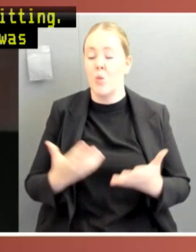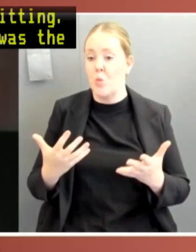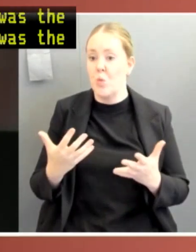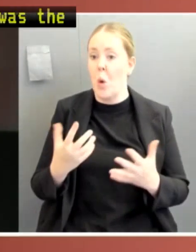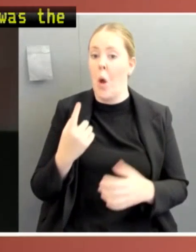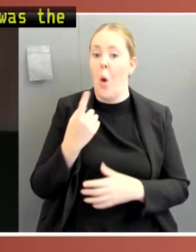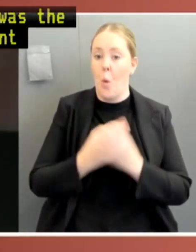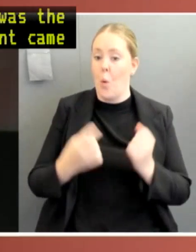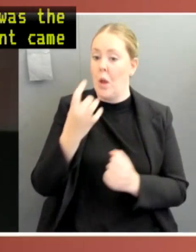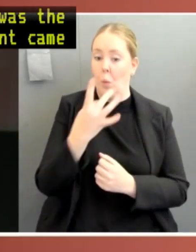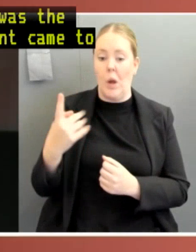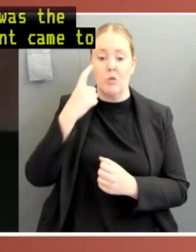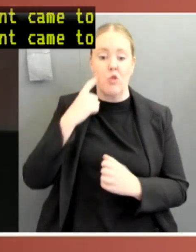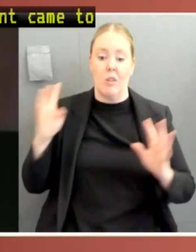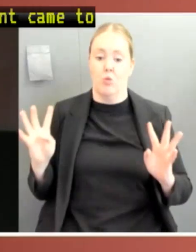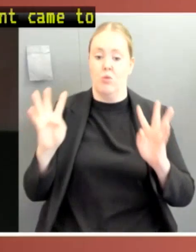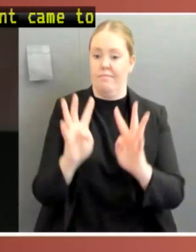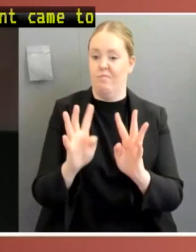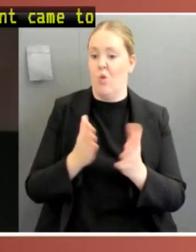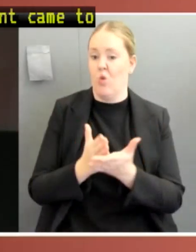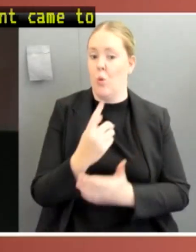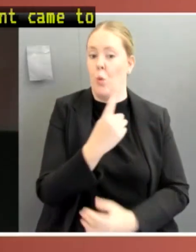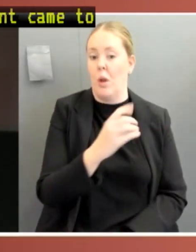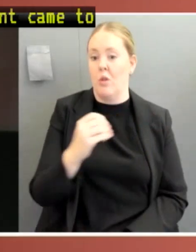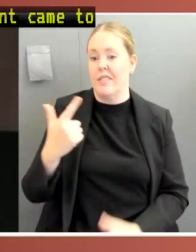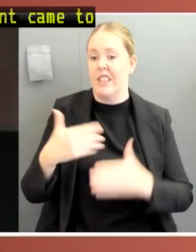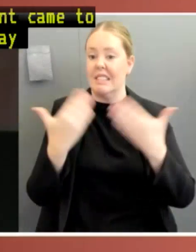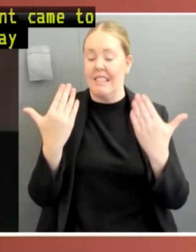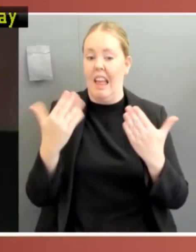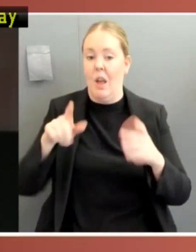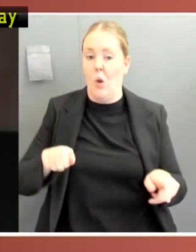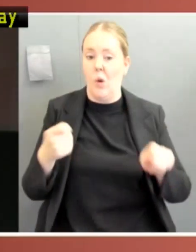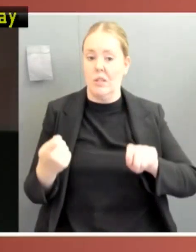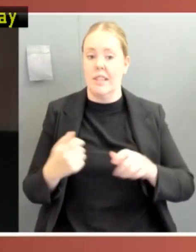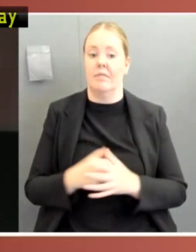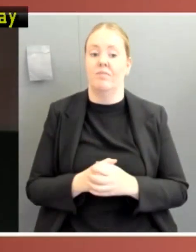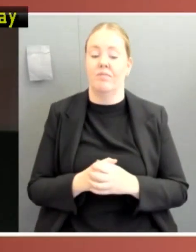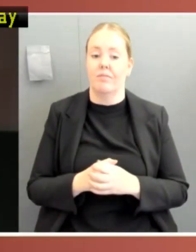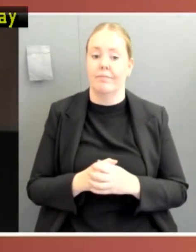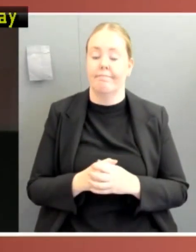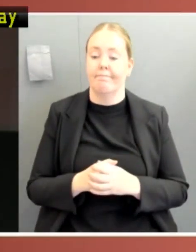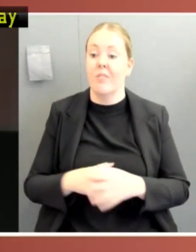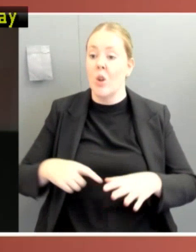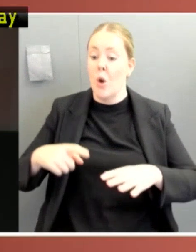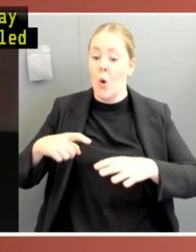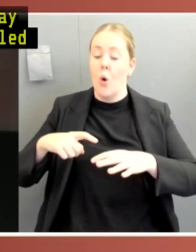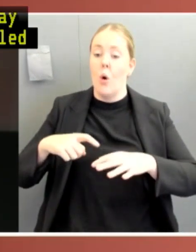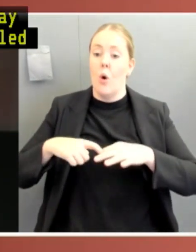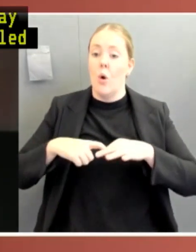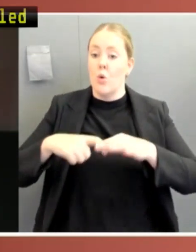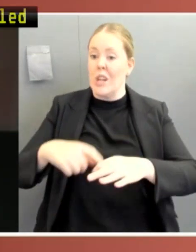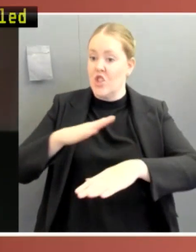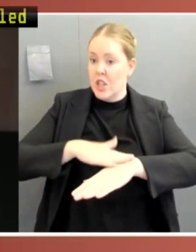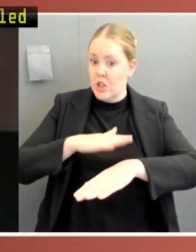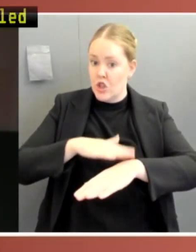enabled ministers to control their messaging to an unprecedented degree. Question time was replaced by a well-scripted daily press conference, leaving parliamentarians unable to